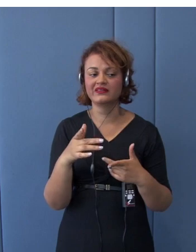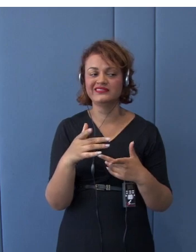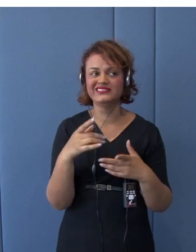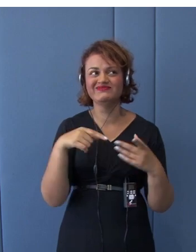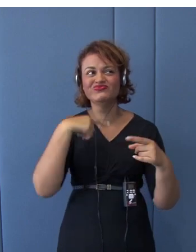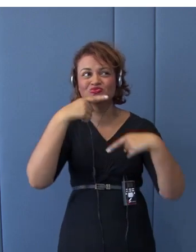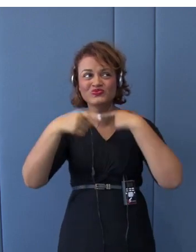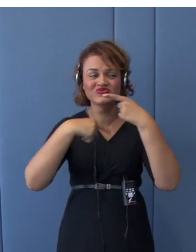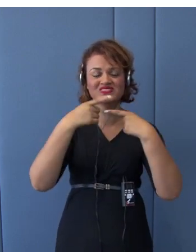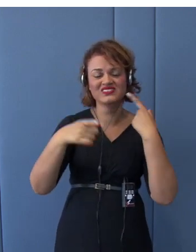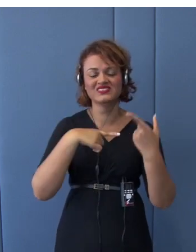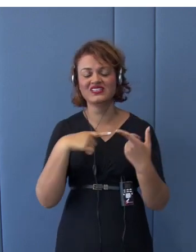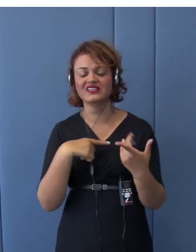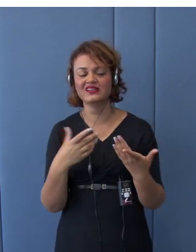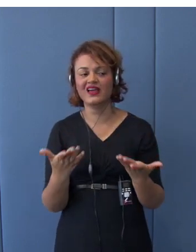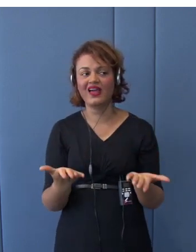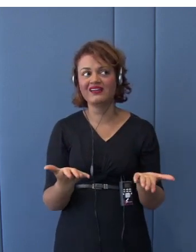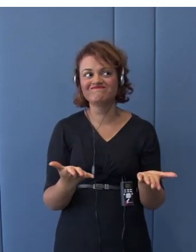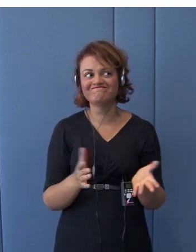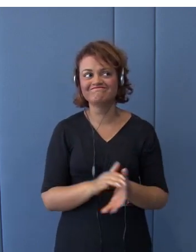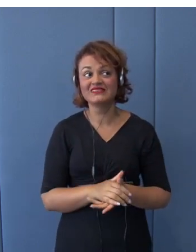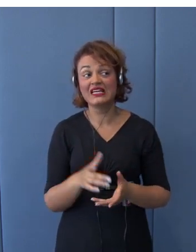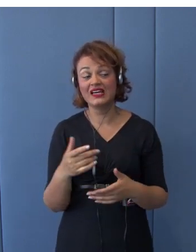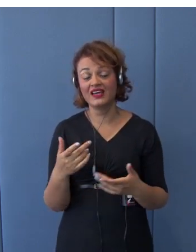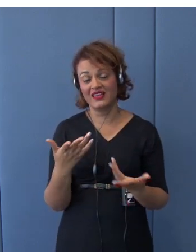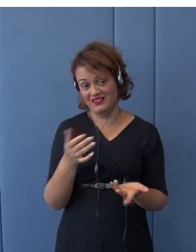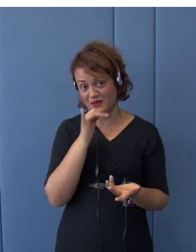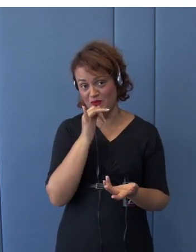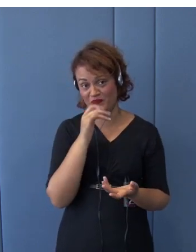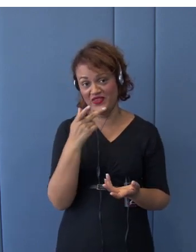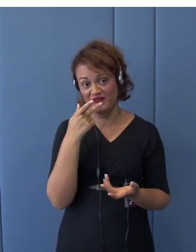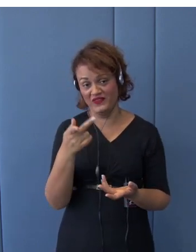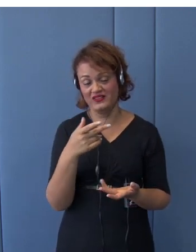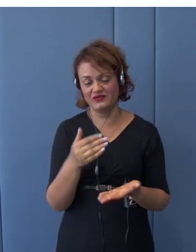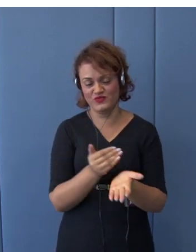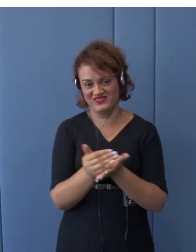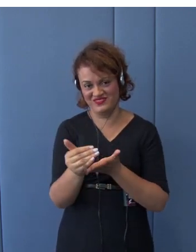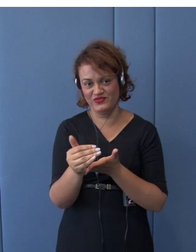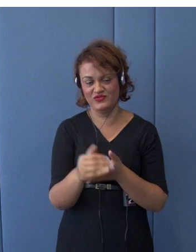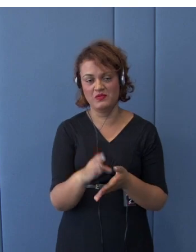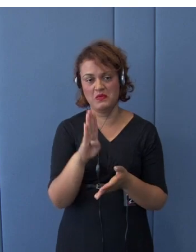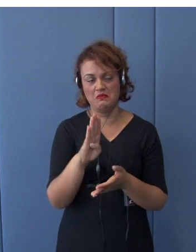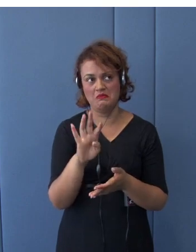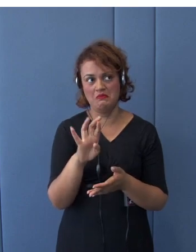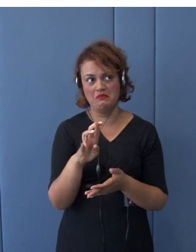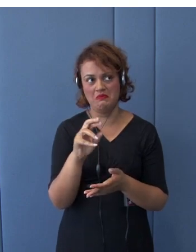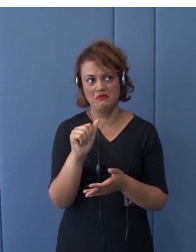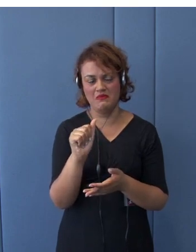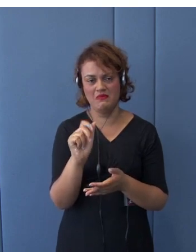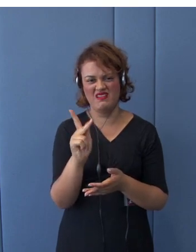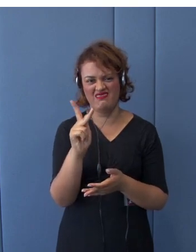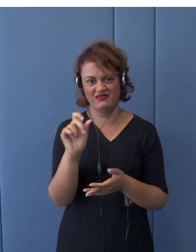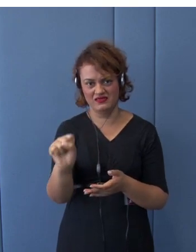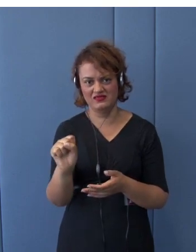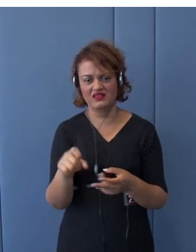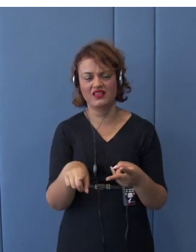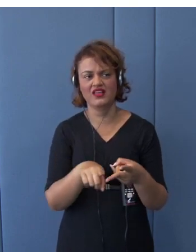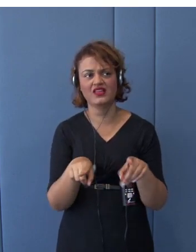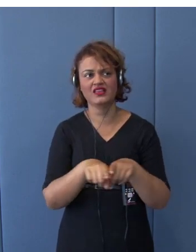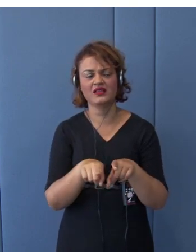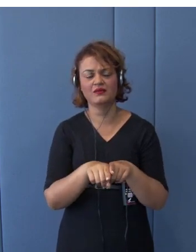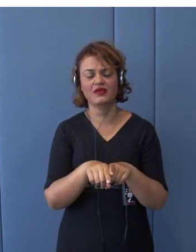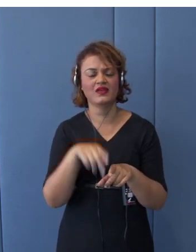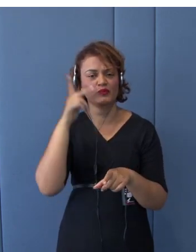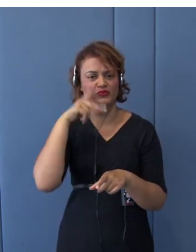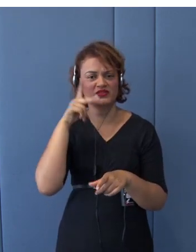as I said, only we got to Brexit and Mr. Trump's trade policy. But now we have to think about also coronavirus,